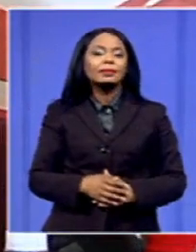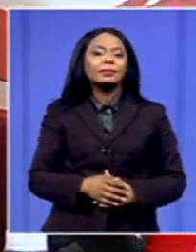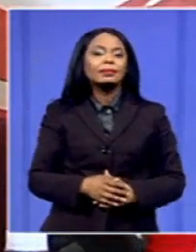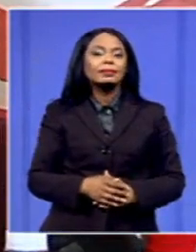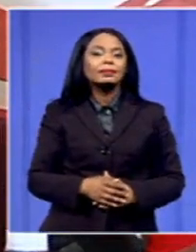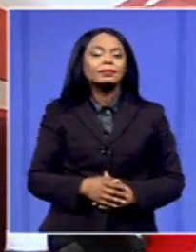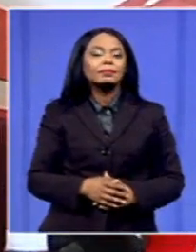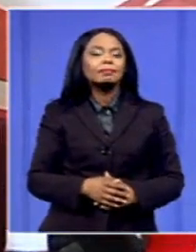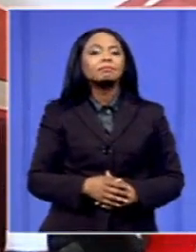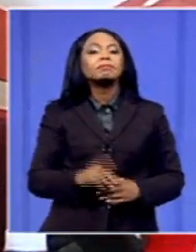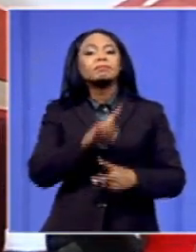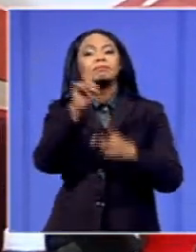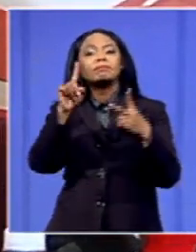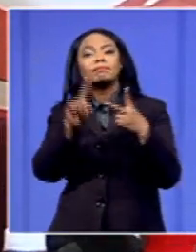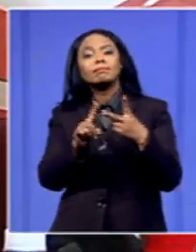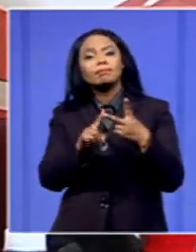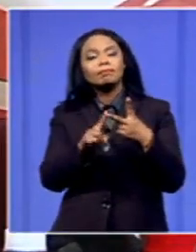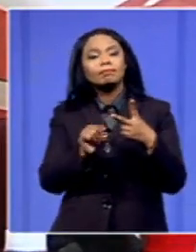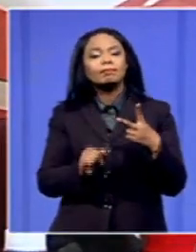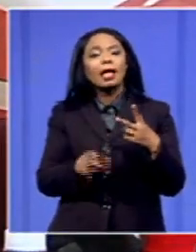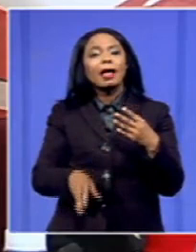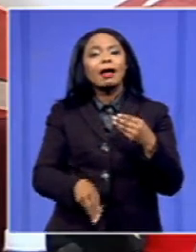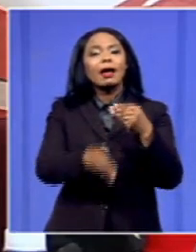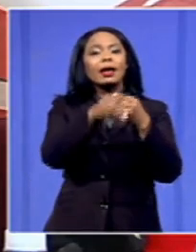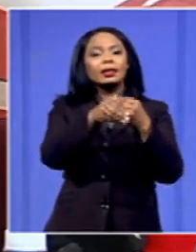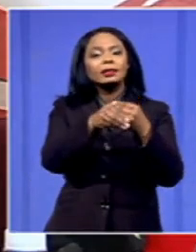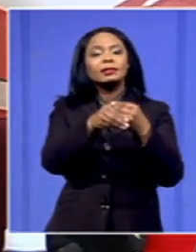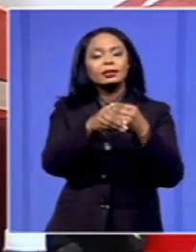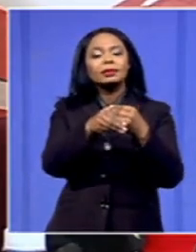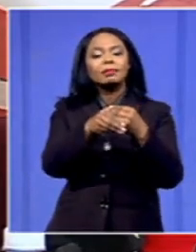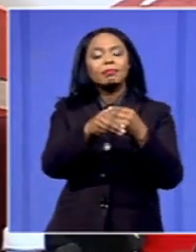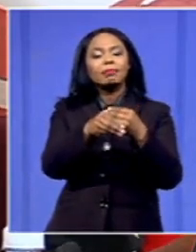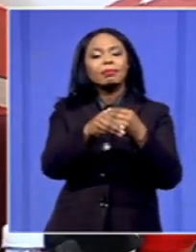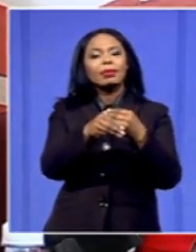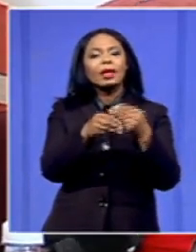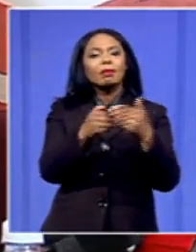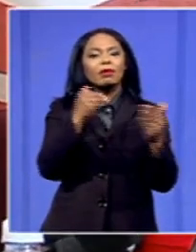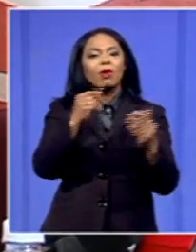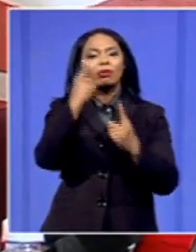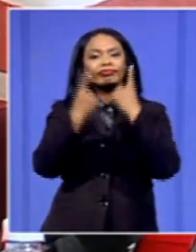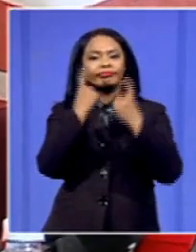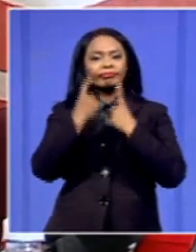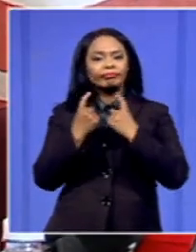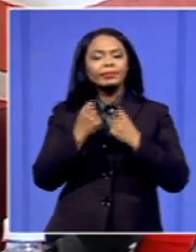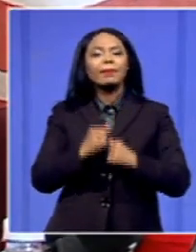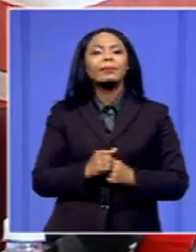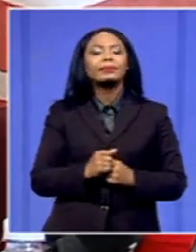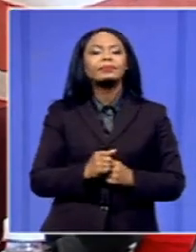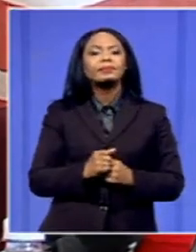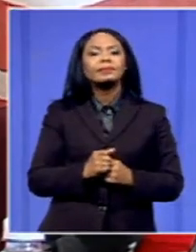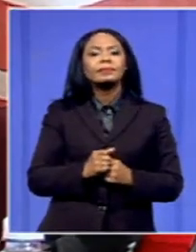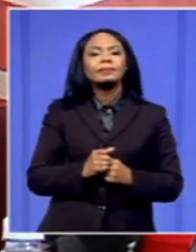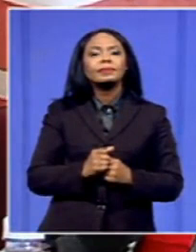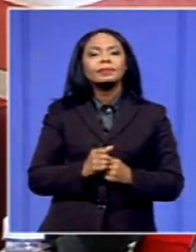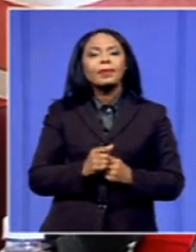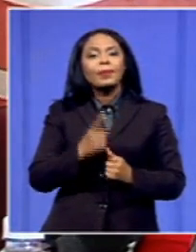And another thing that we would want to add just before we take a round of questions would be to say